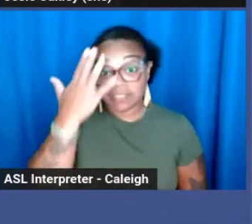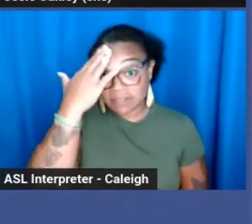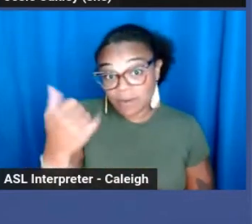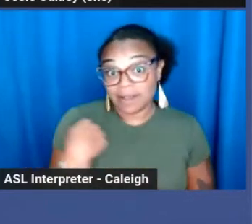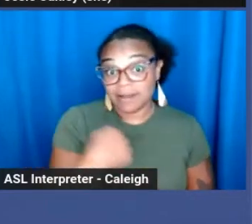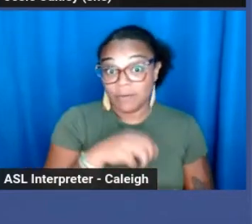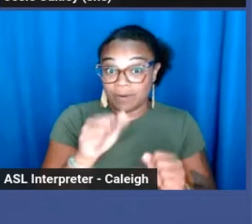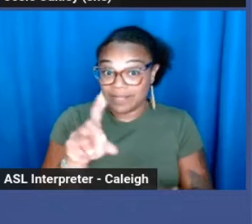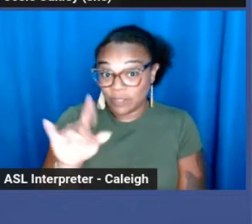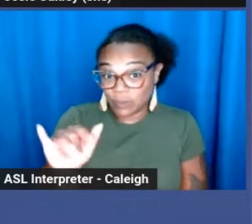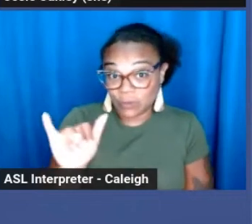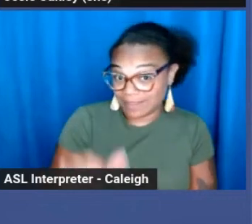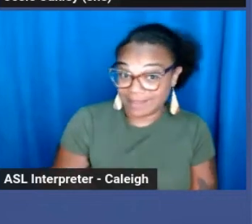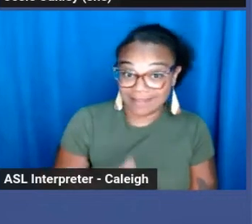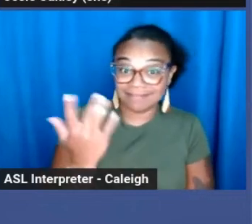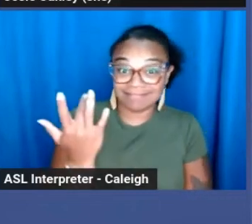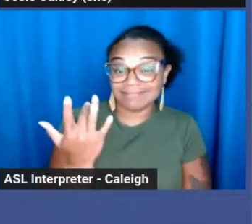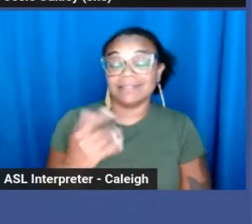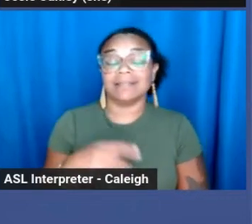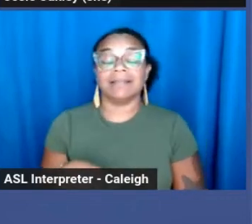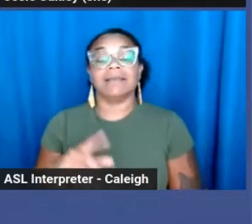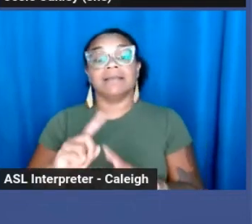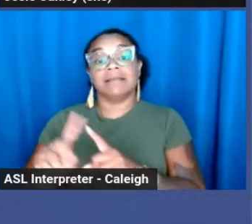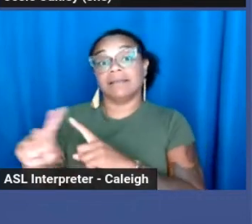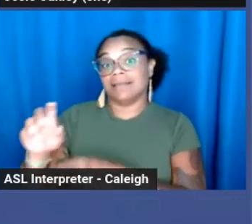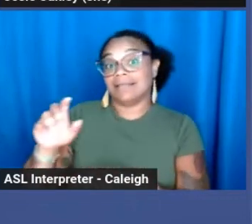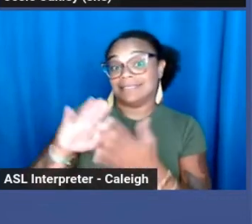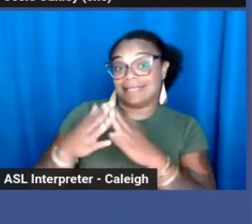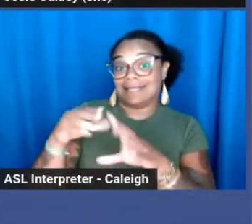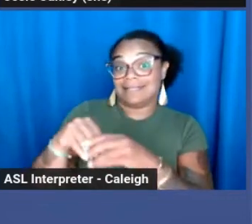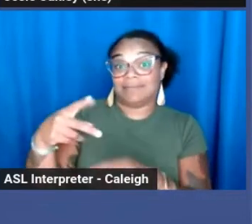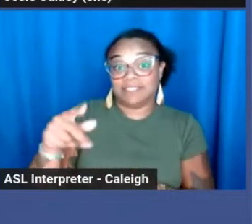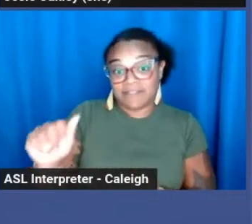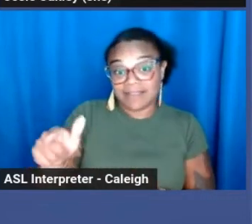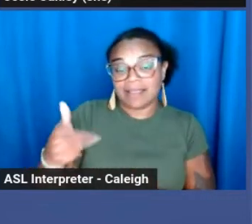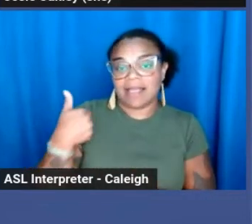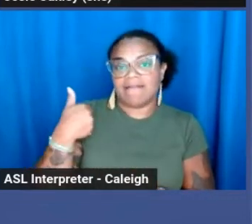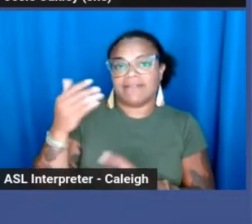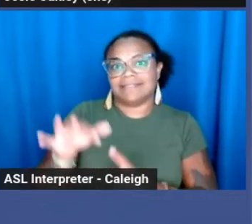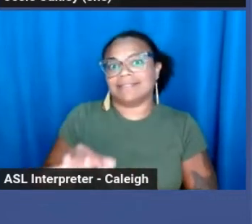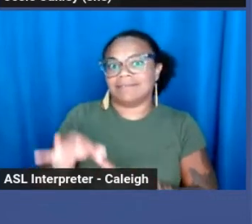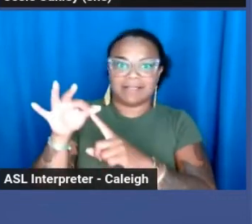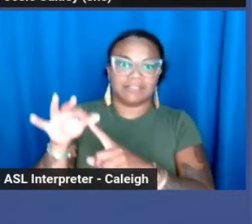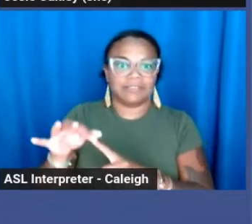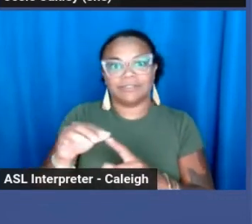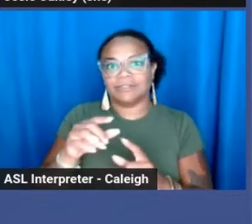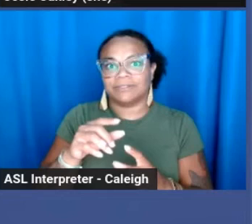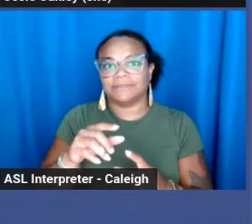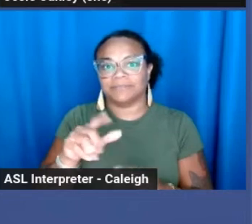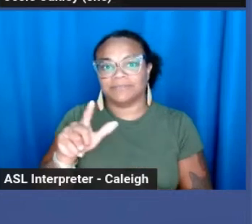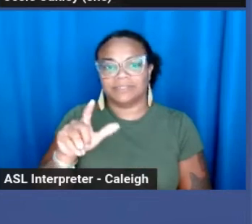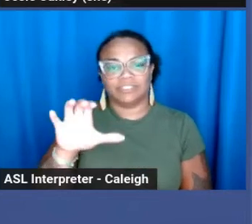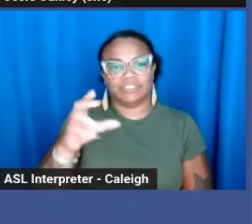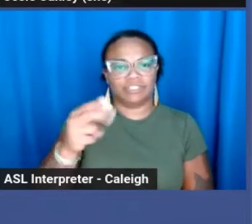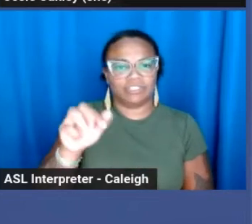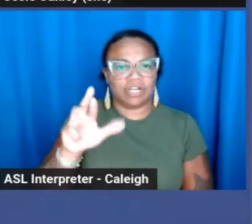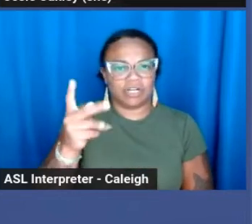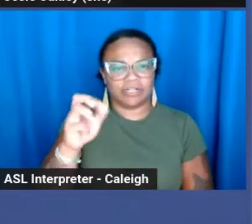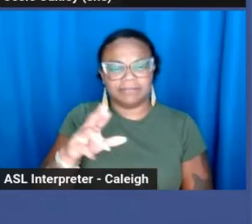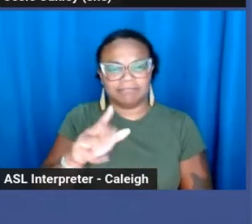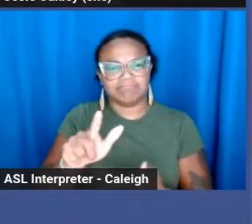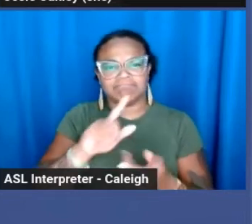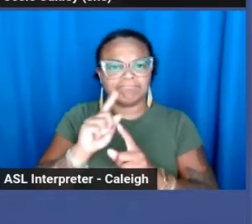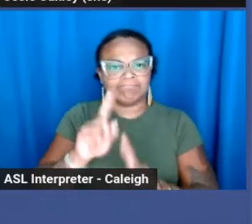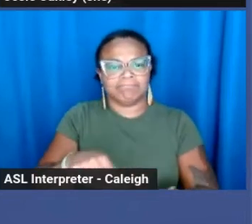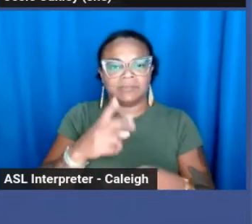is that cities in Pennsylvania have a special charter called Home Charter, which might